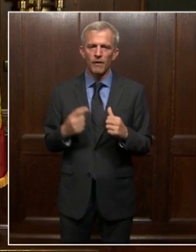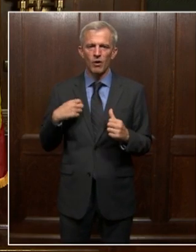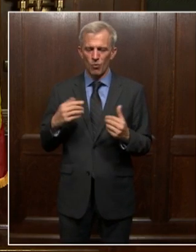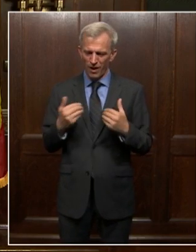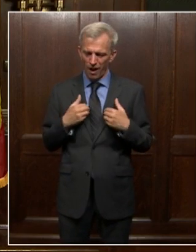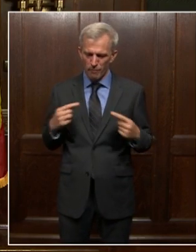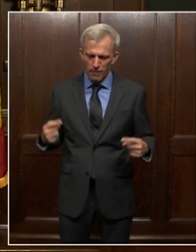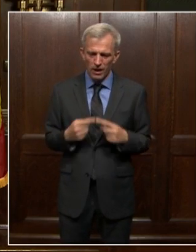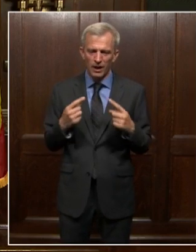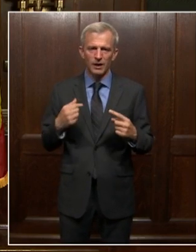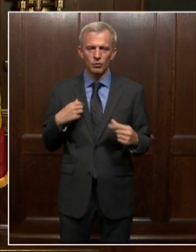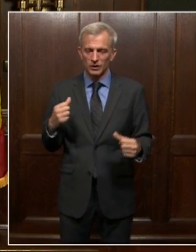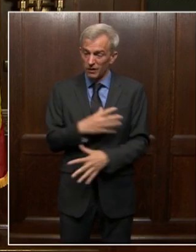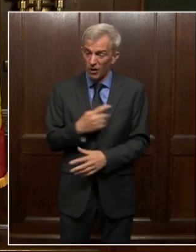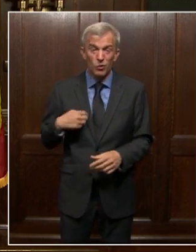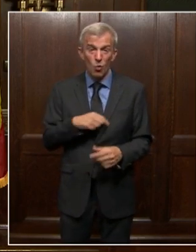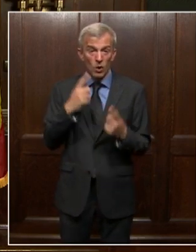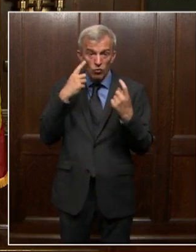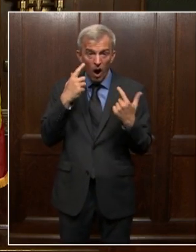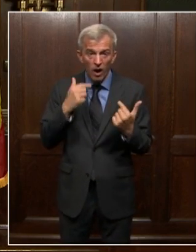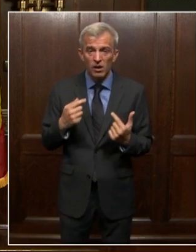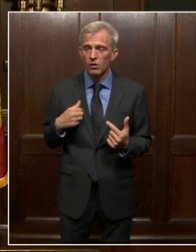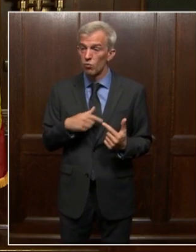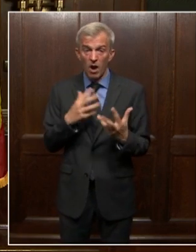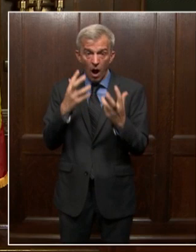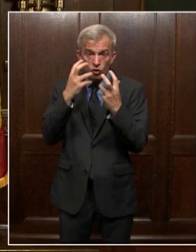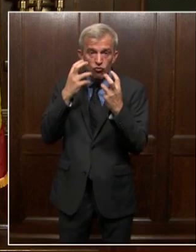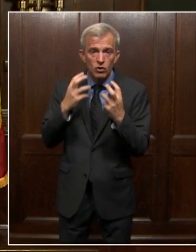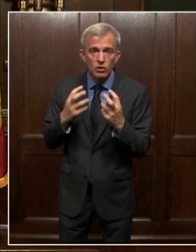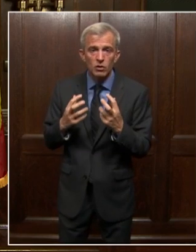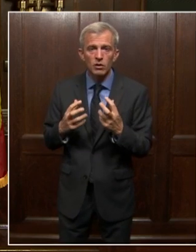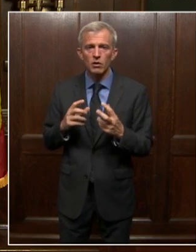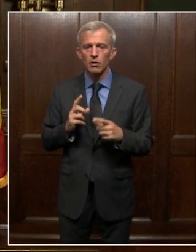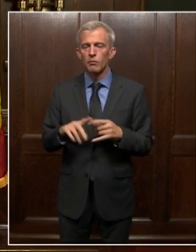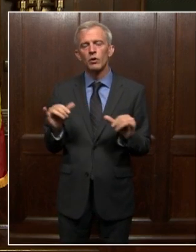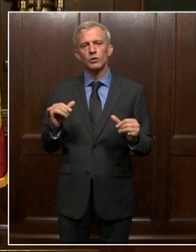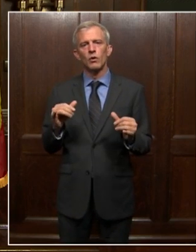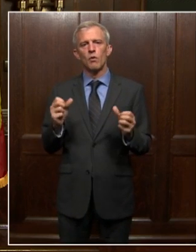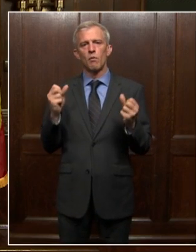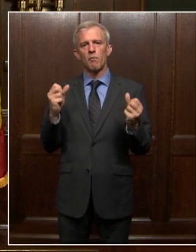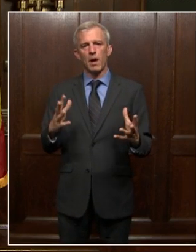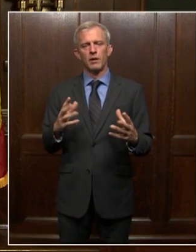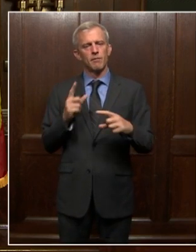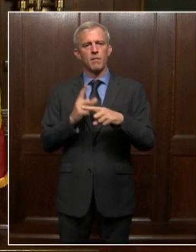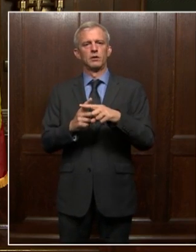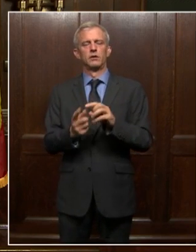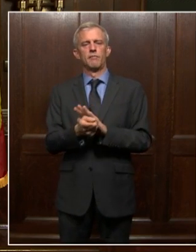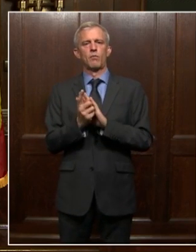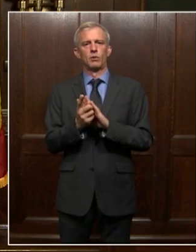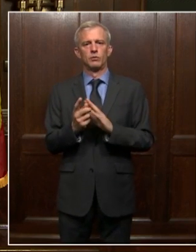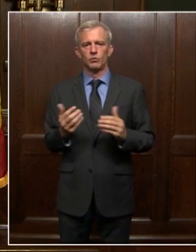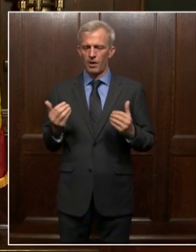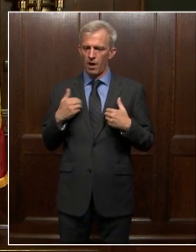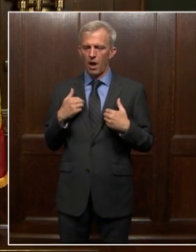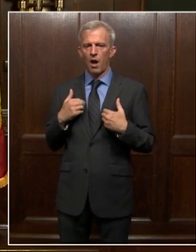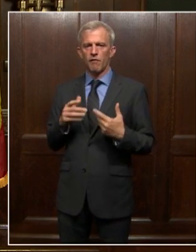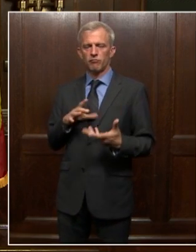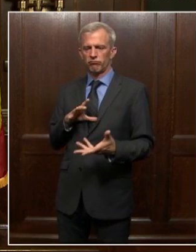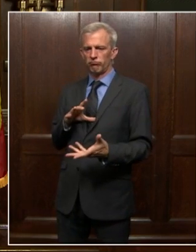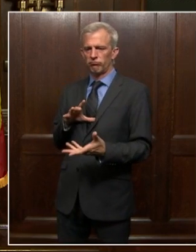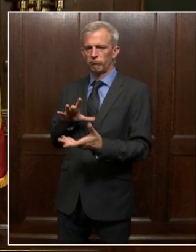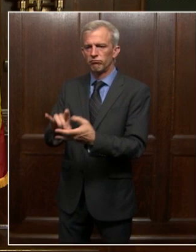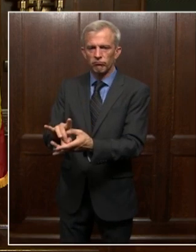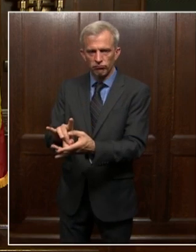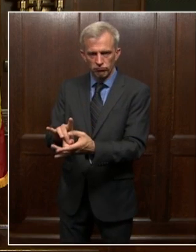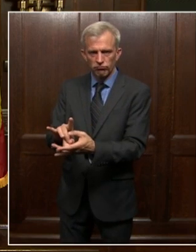we're scared, we cry, we get angry, but there's also a lot of bright moments where we find the connections and the way to get through this.